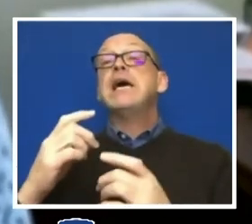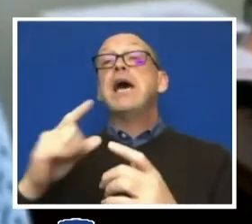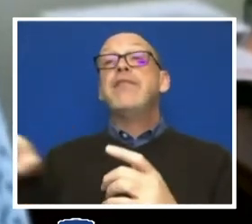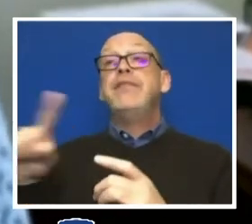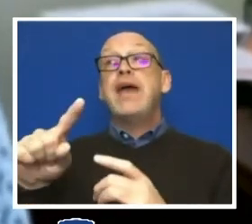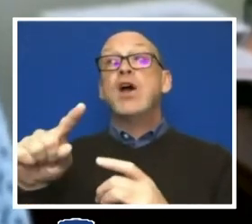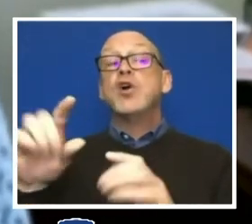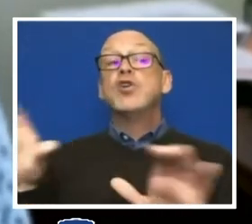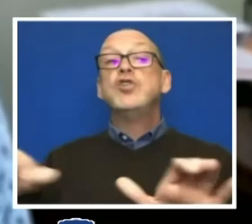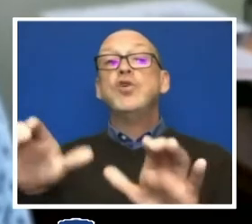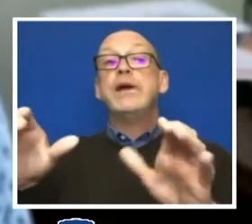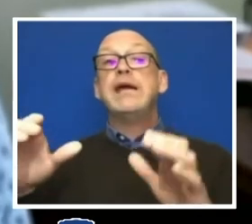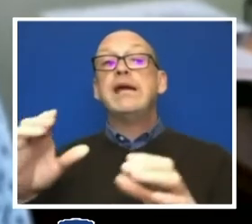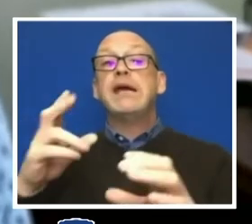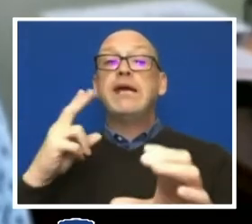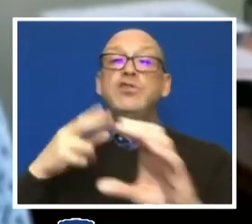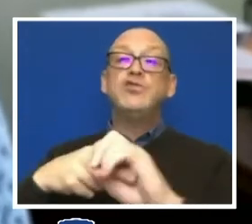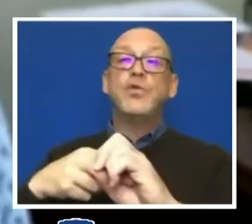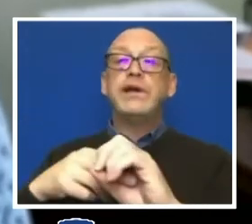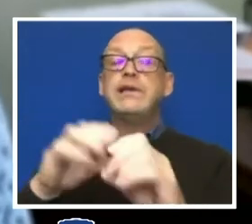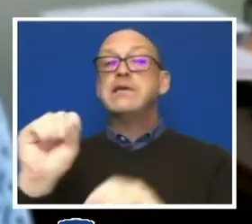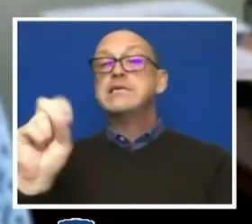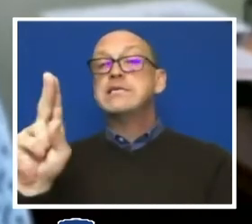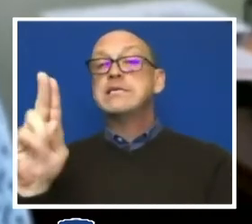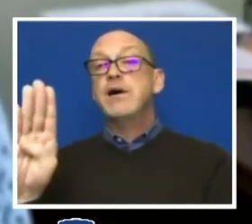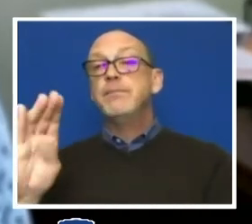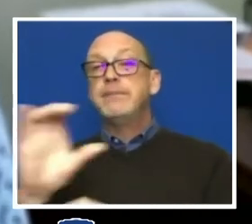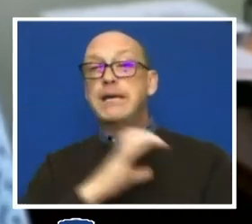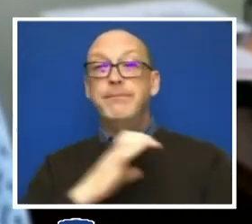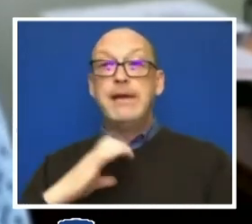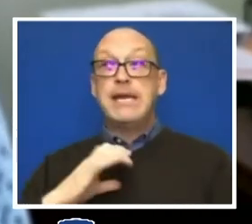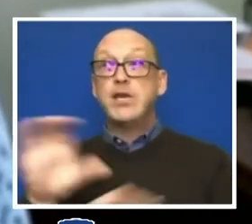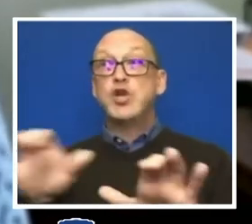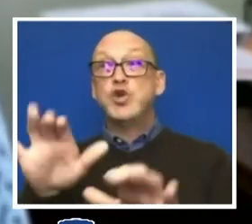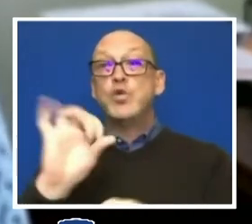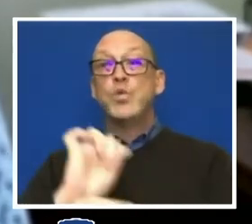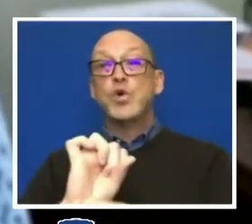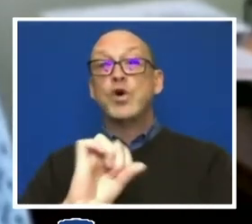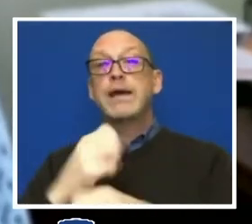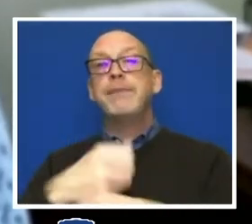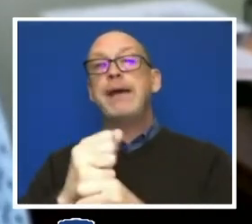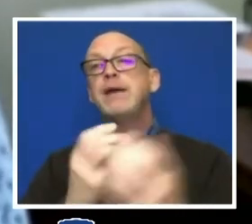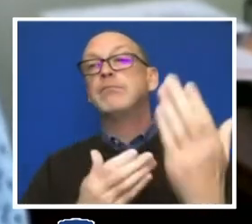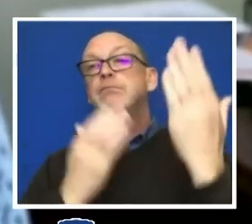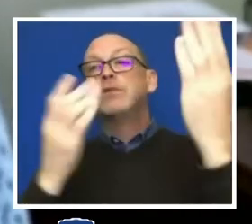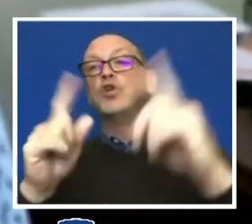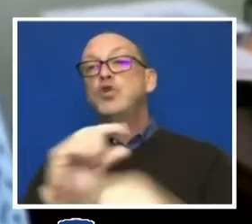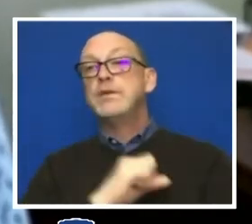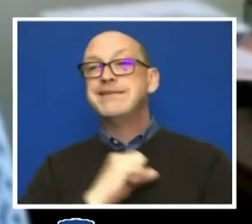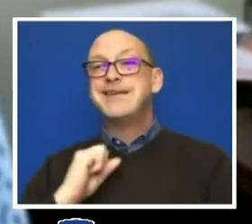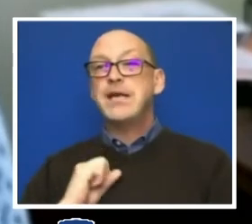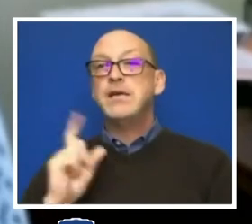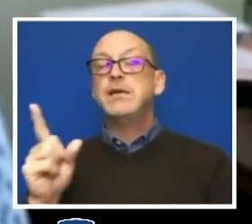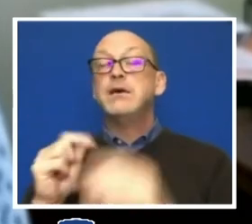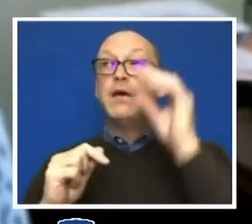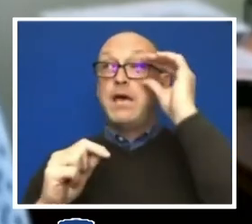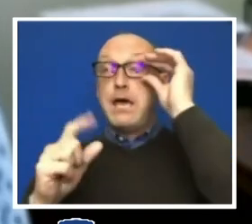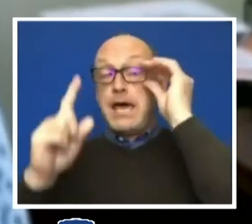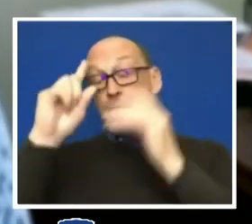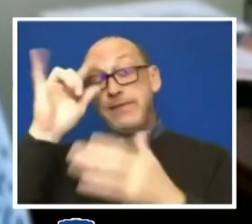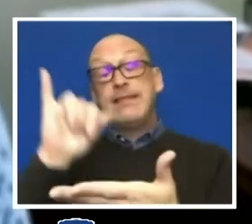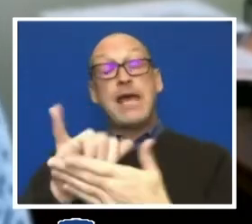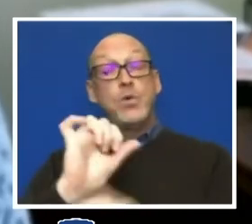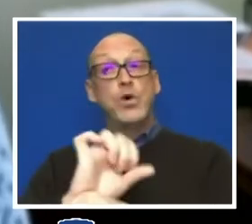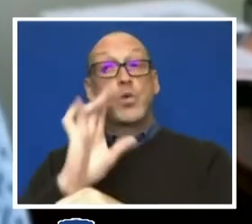a joint subcommittee to explore this work and to make recommendations to the Senate. I think that work is going to take some time,